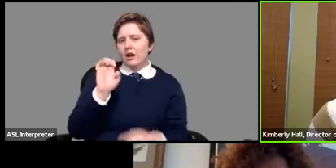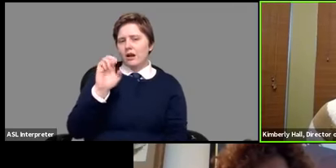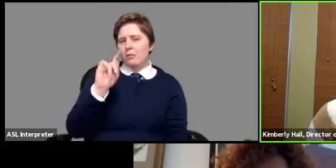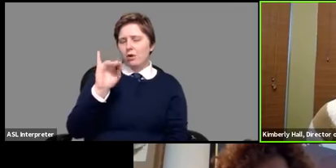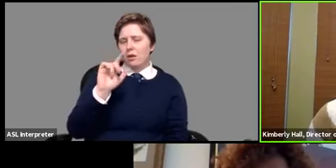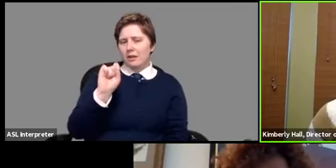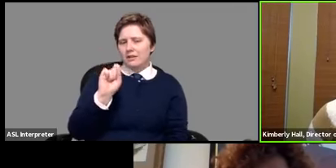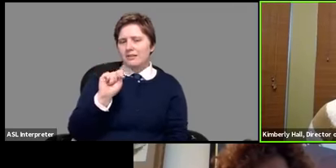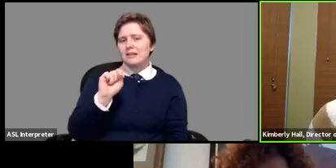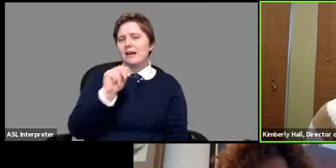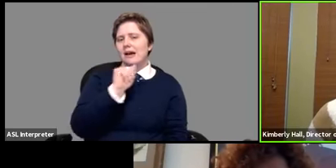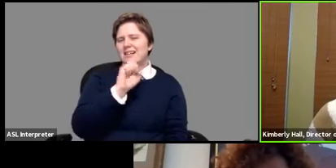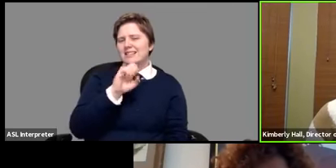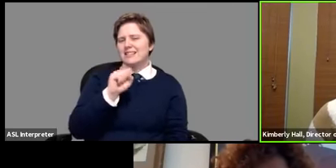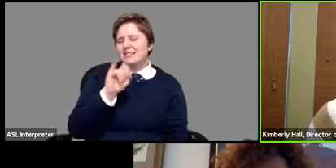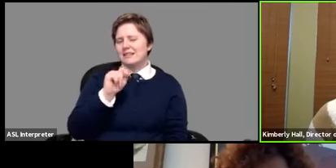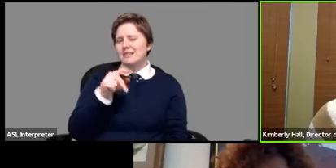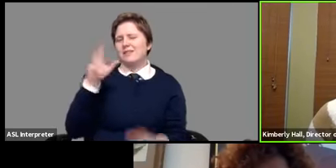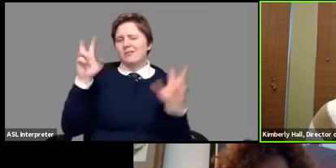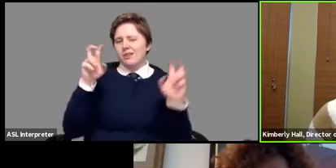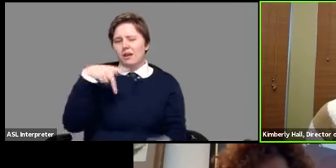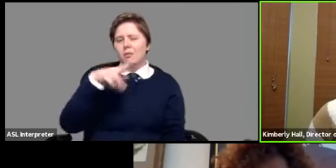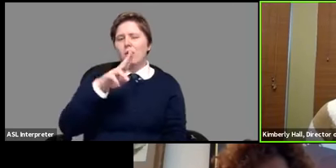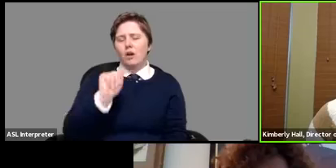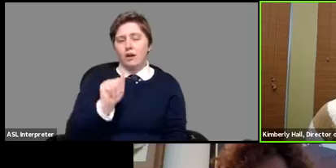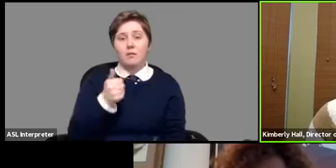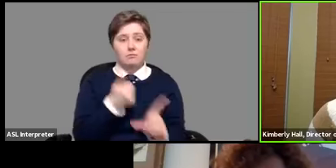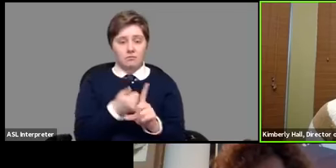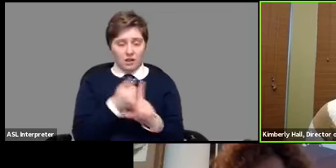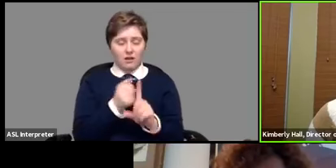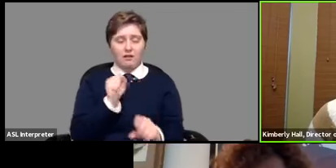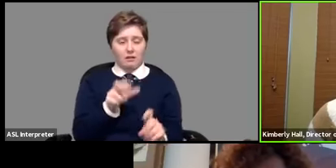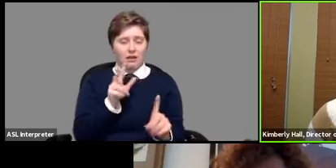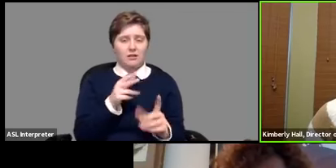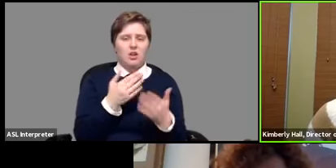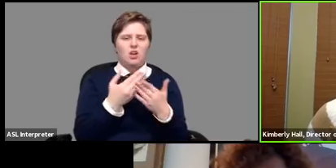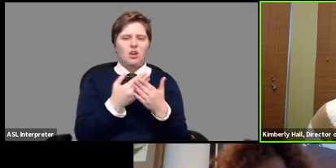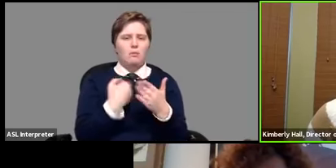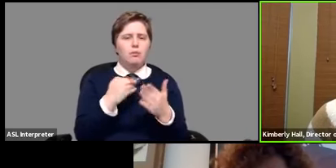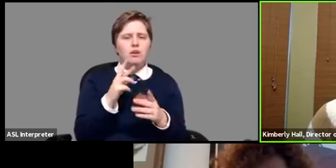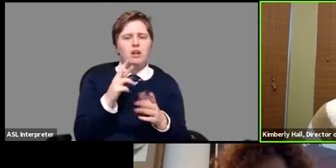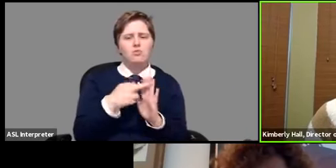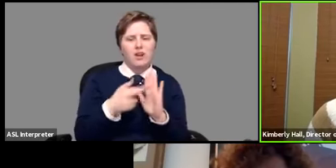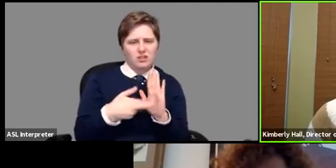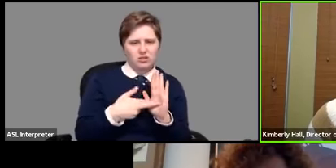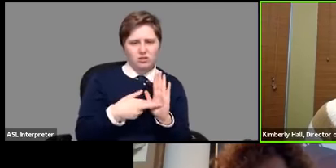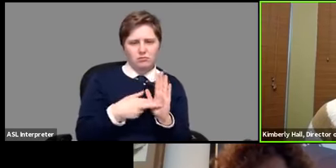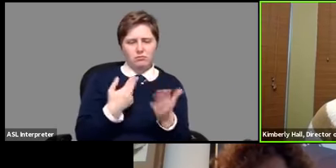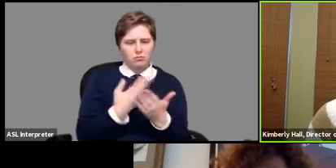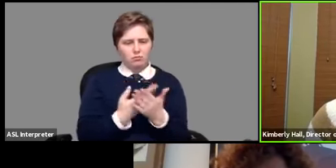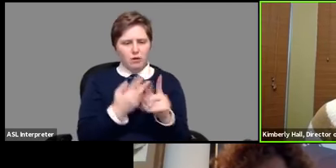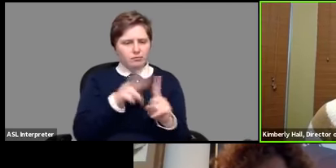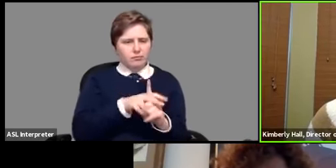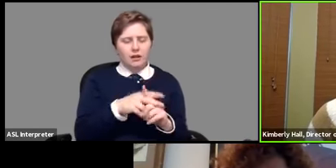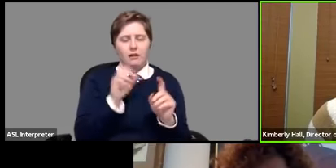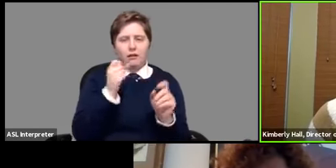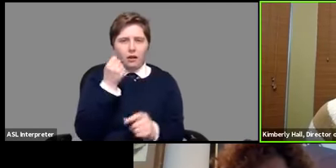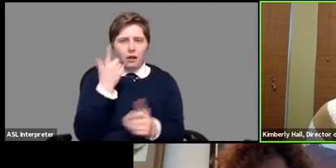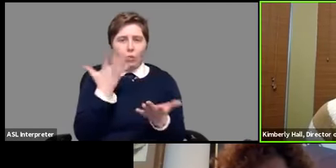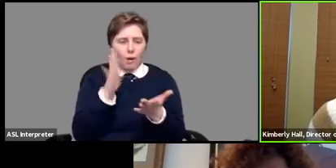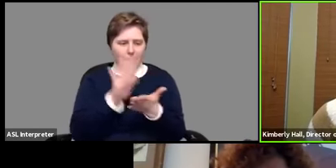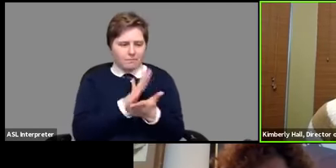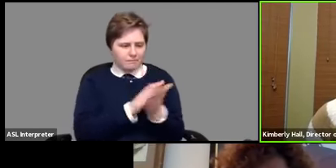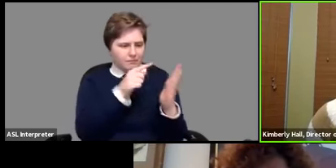be able to self-register understand what uh pre-register understand what kind of documentation they need